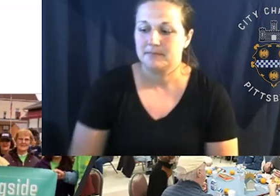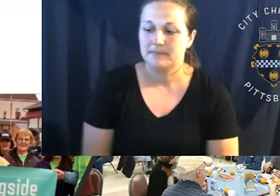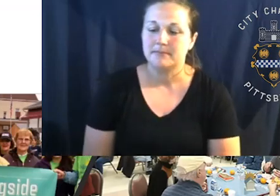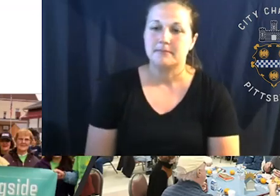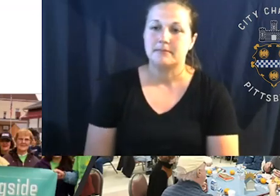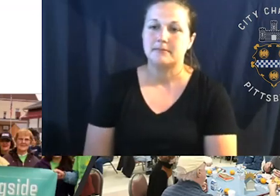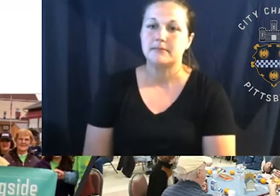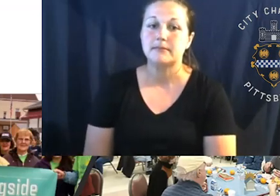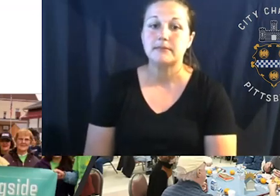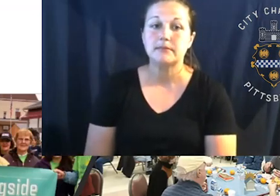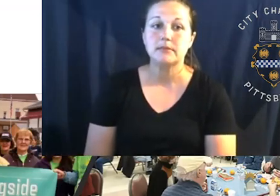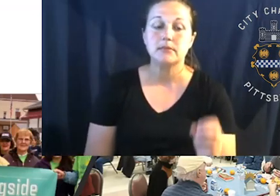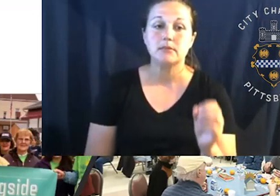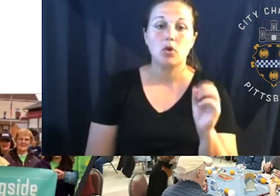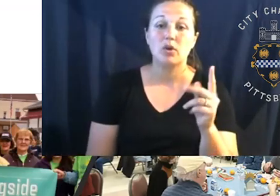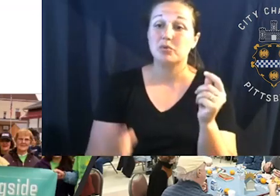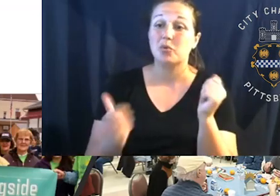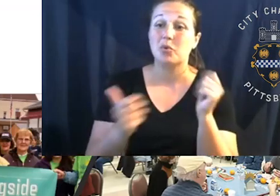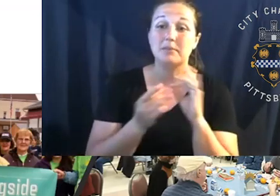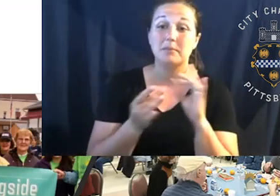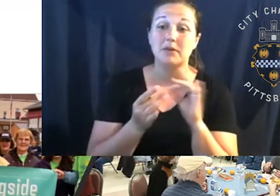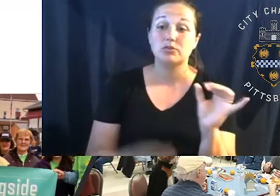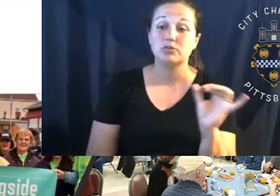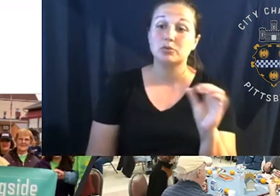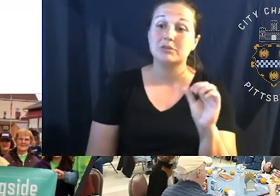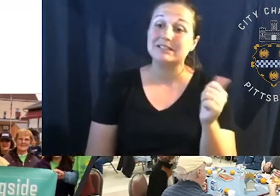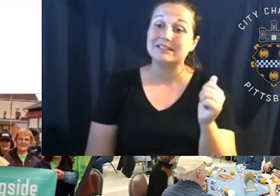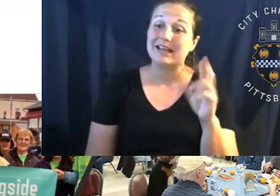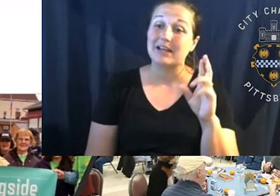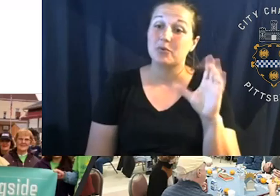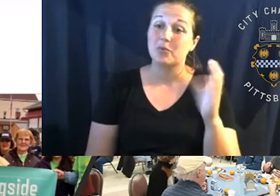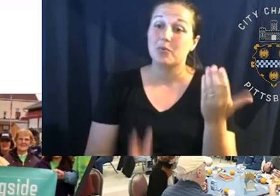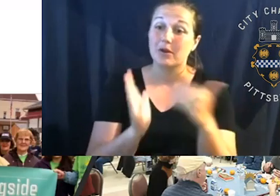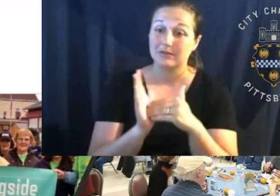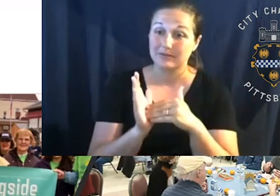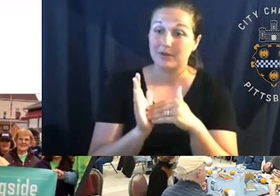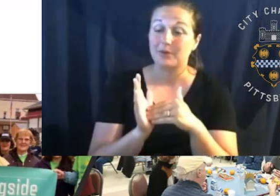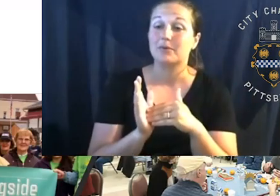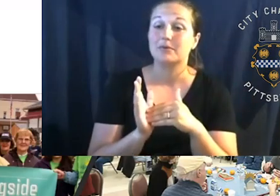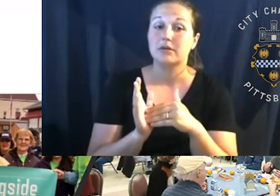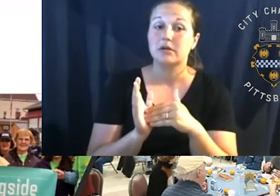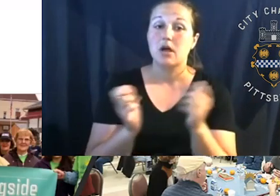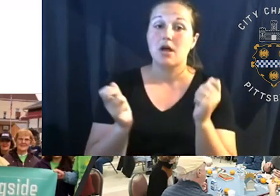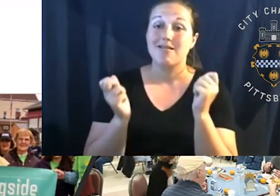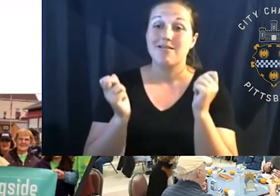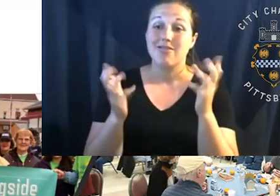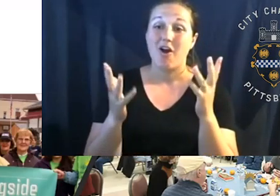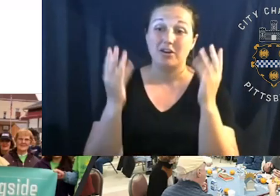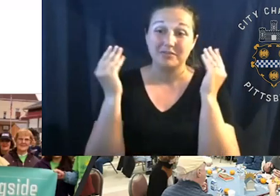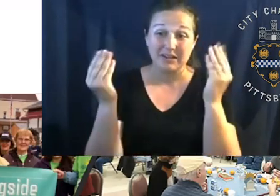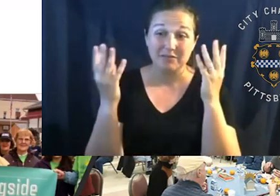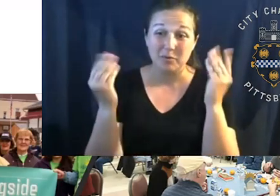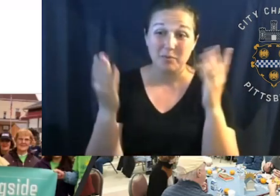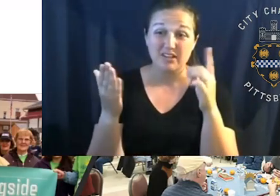Uh, made quick mention of this as well, 10 recreation centers. Um, a lot of this information you can find,